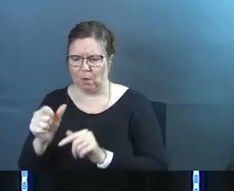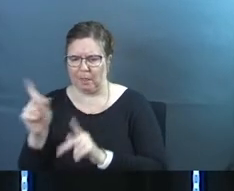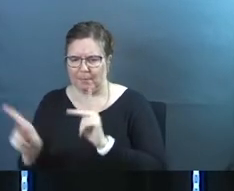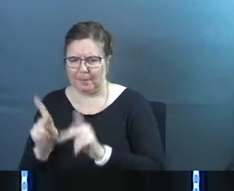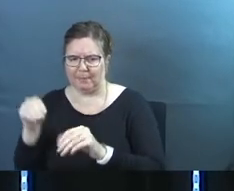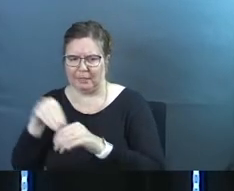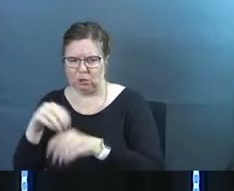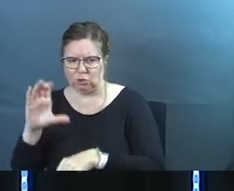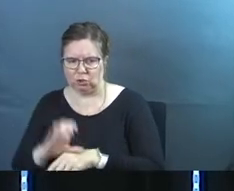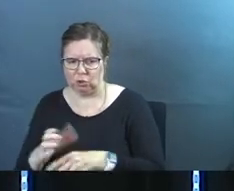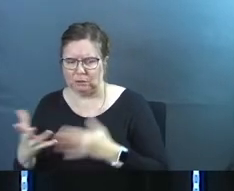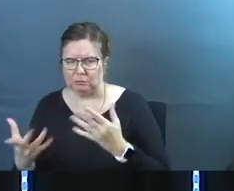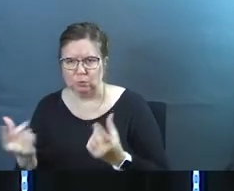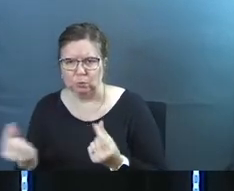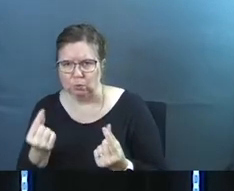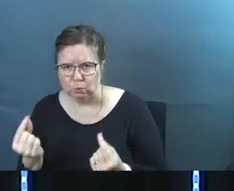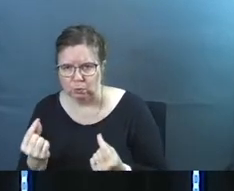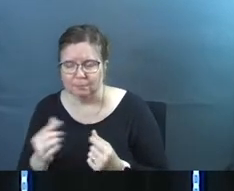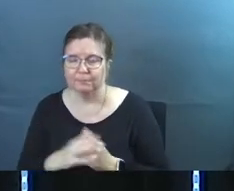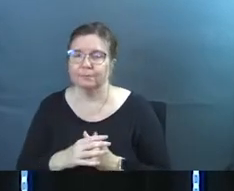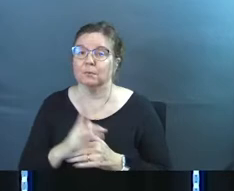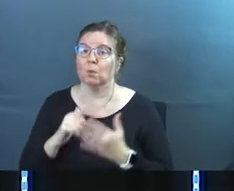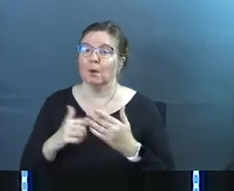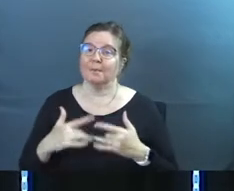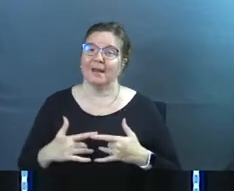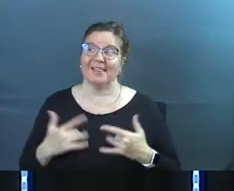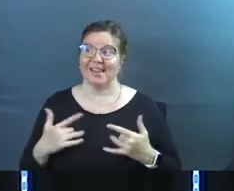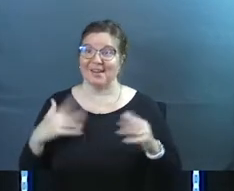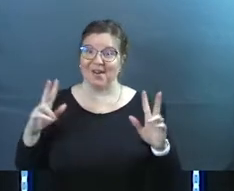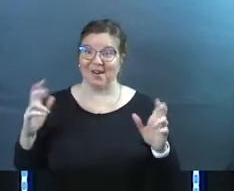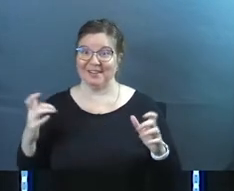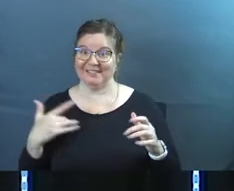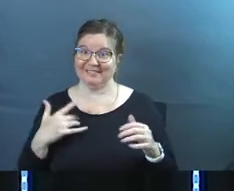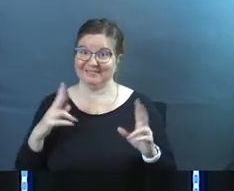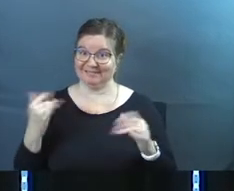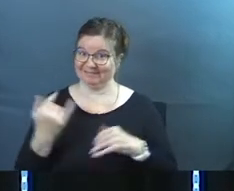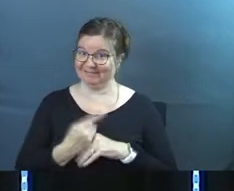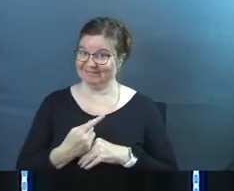others in the church? So how about a lighthearted topic today?